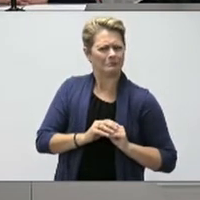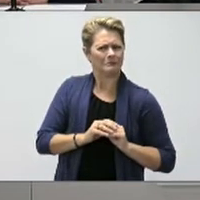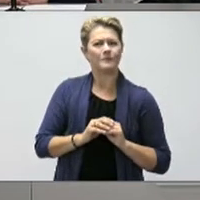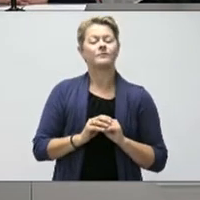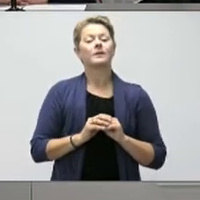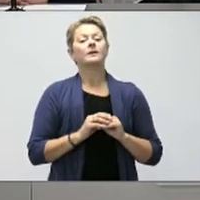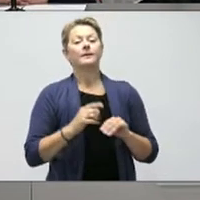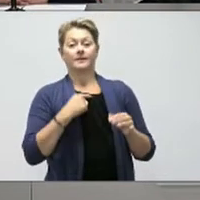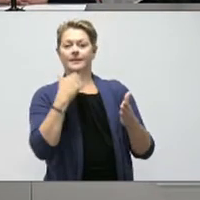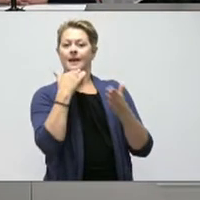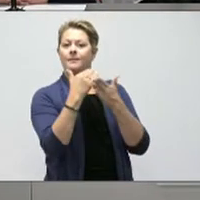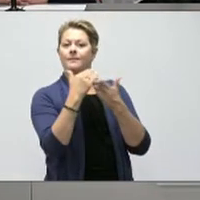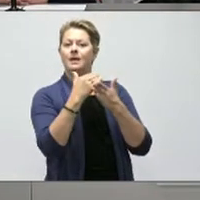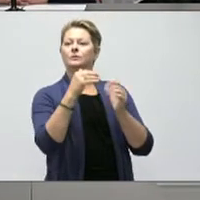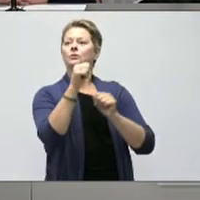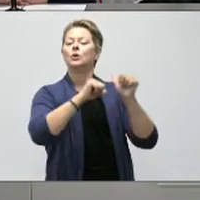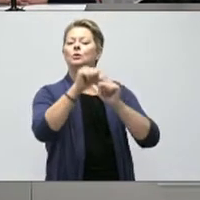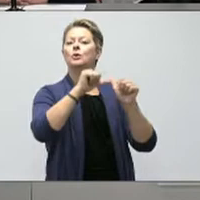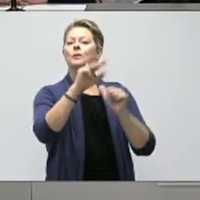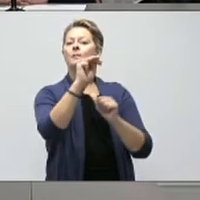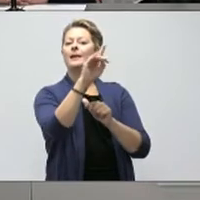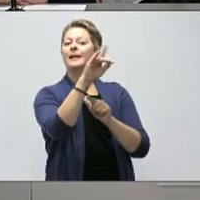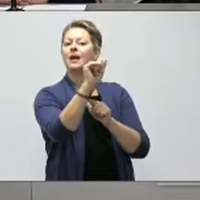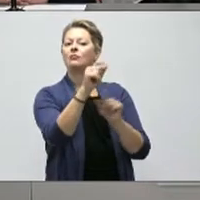I'm talking about social media harassment.